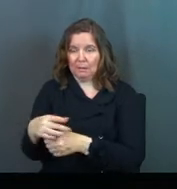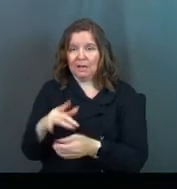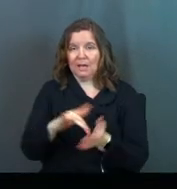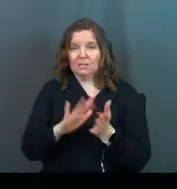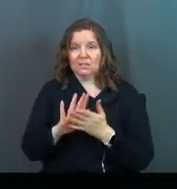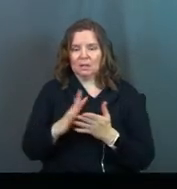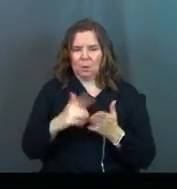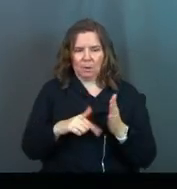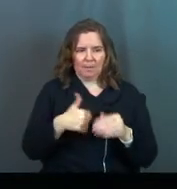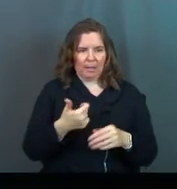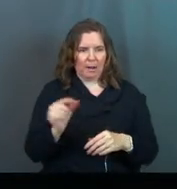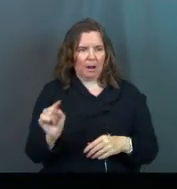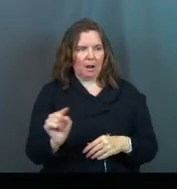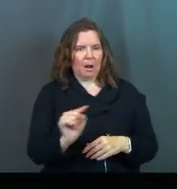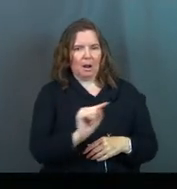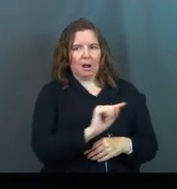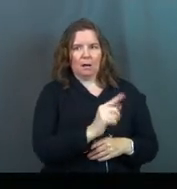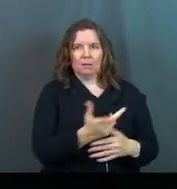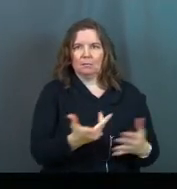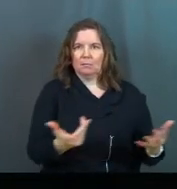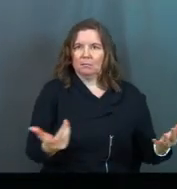like, What about all the other widows?